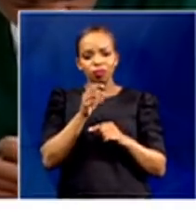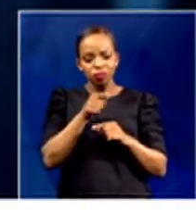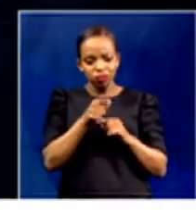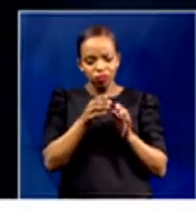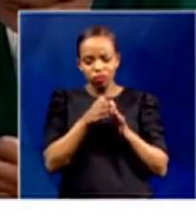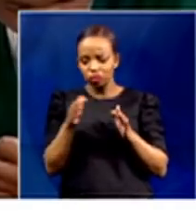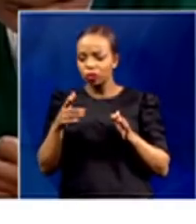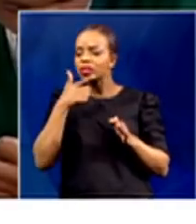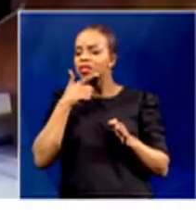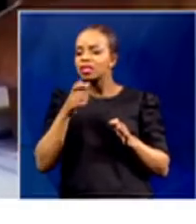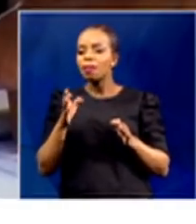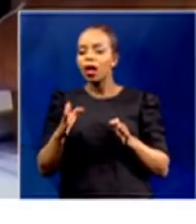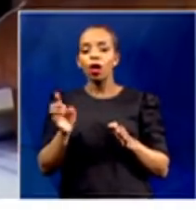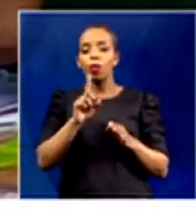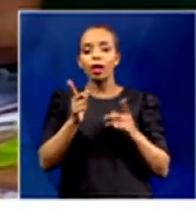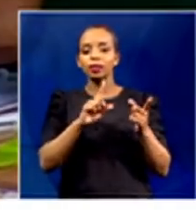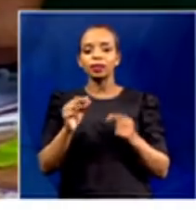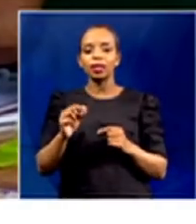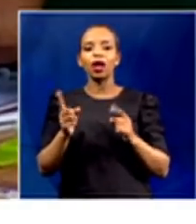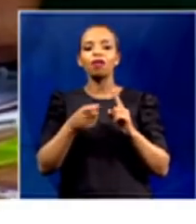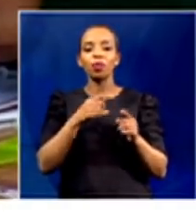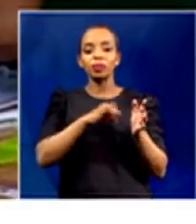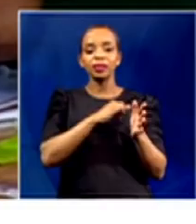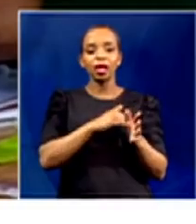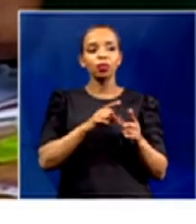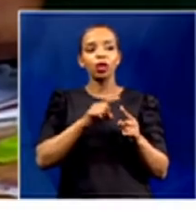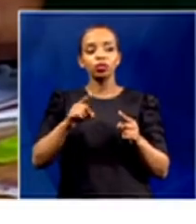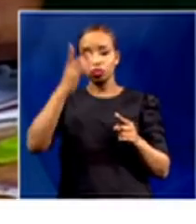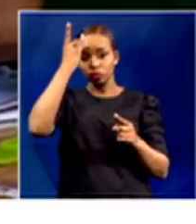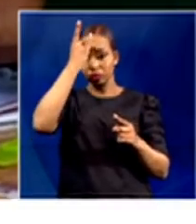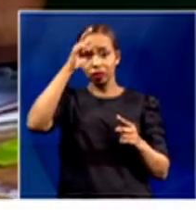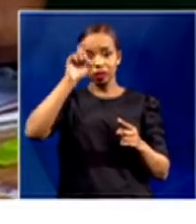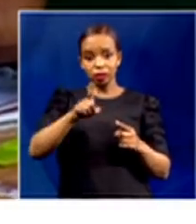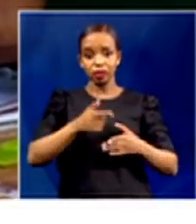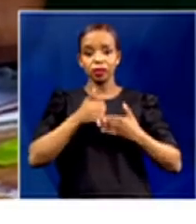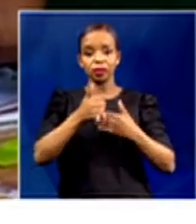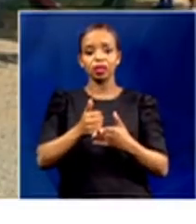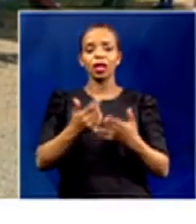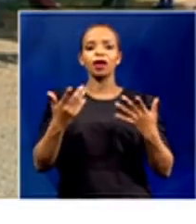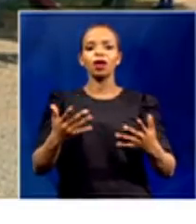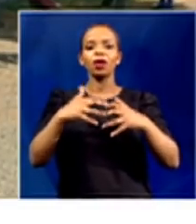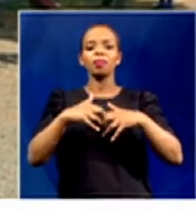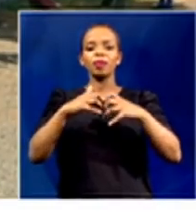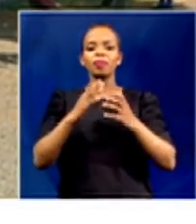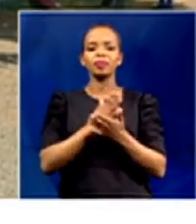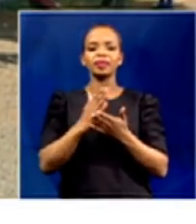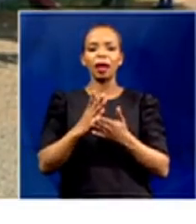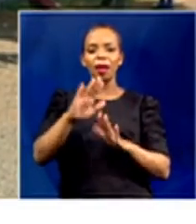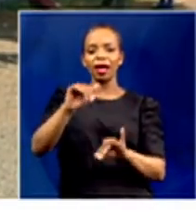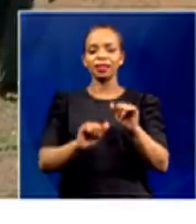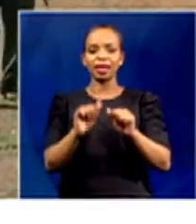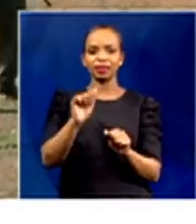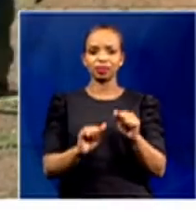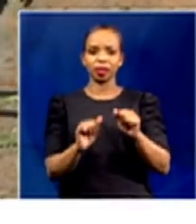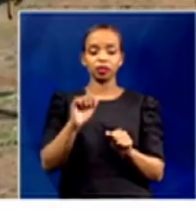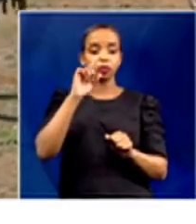from January up to March. And that could assist you to formulate some form of assessment and you then be able to say